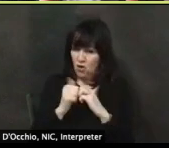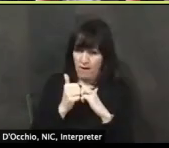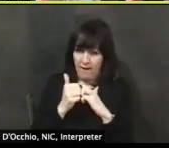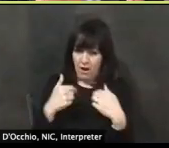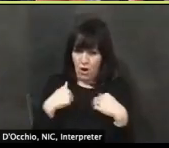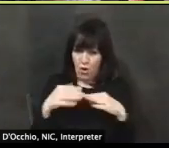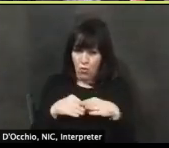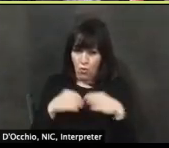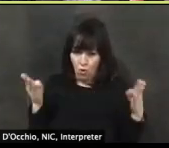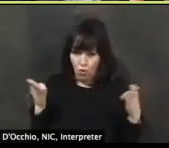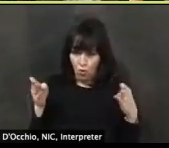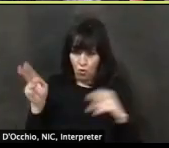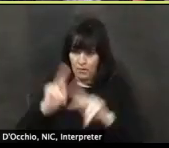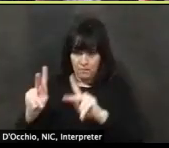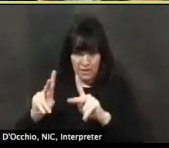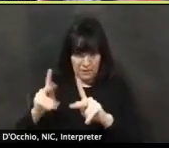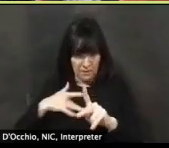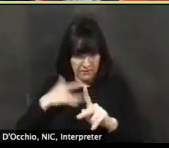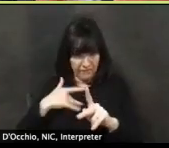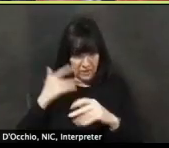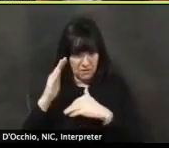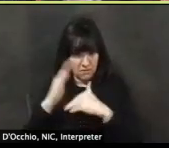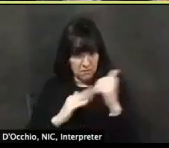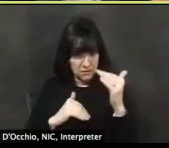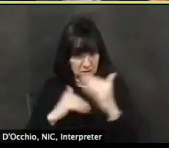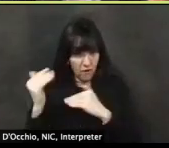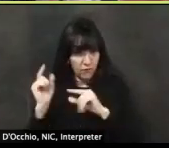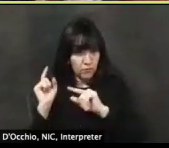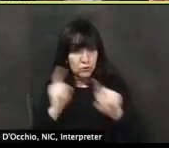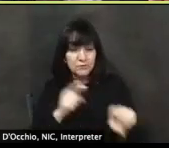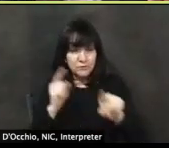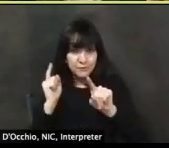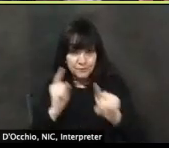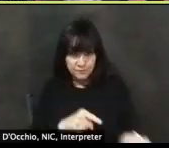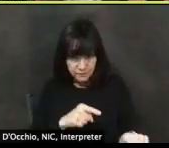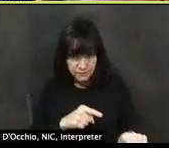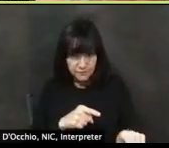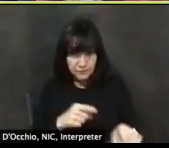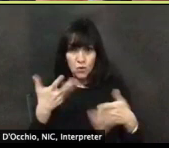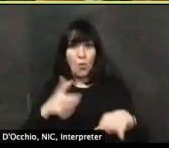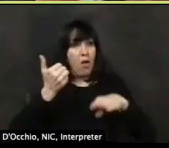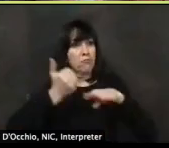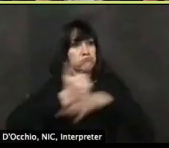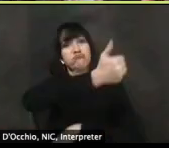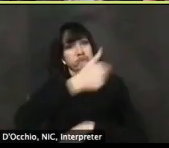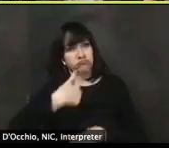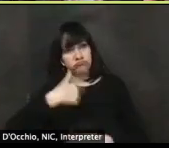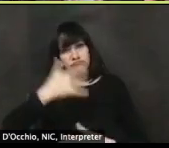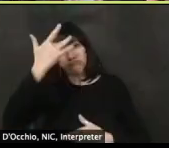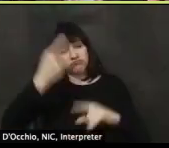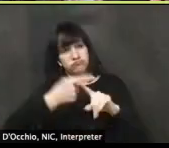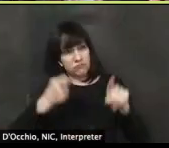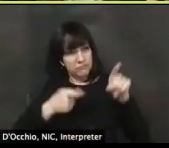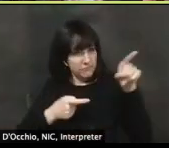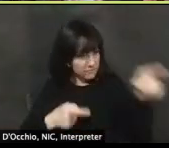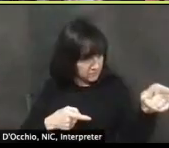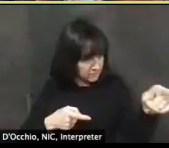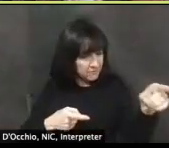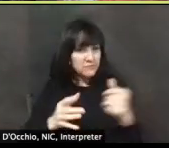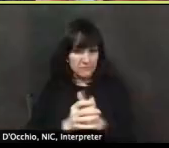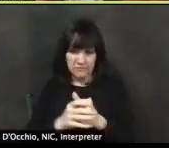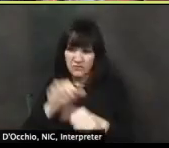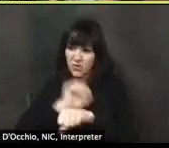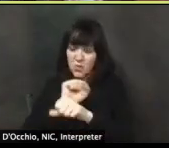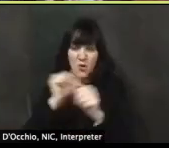we, that we execute the, the, the game plan that I think governor Carney has laid out for working with particular industries.